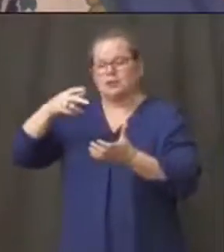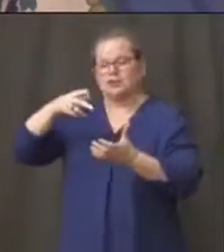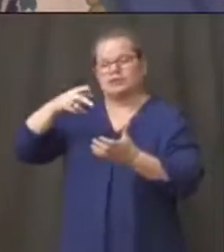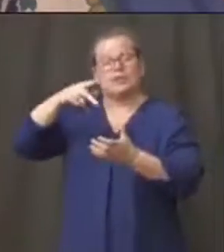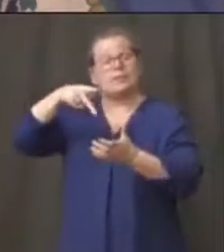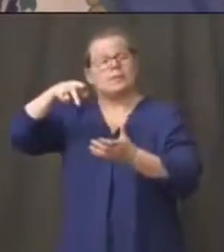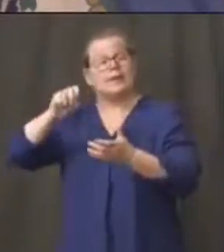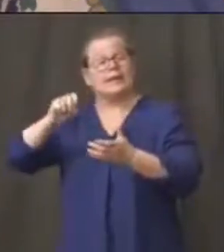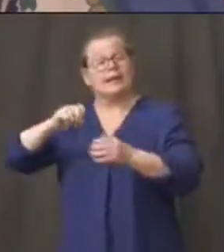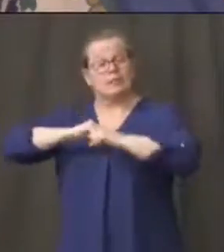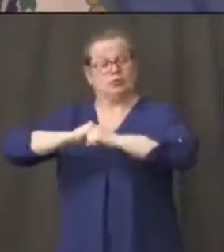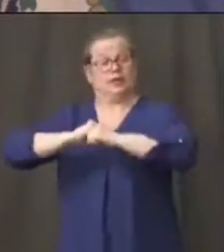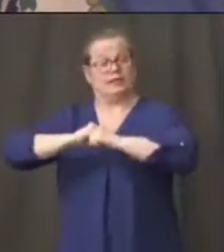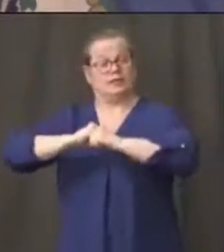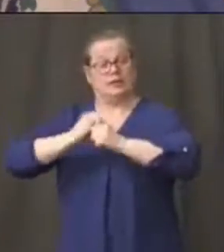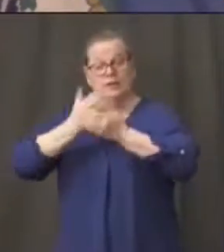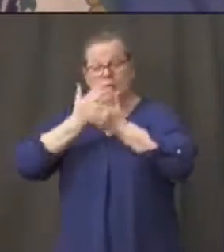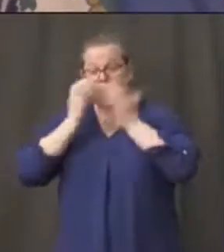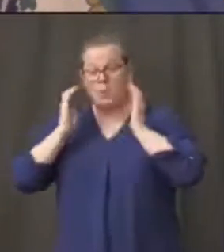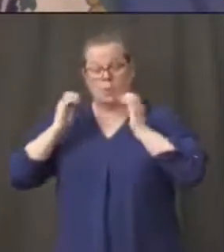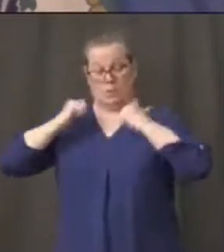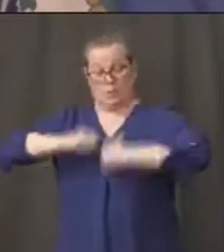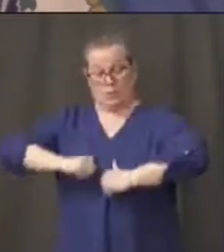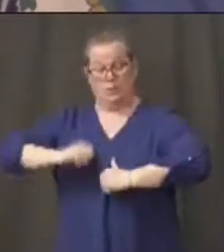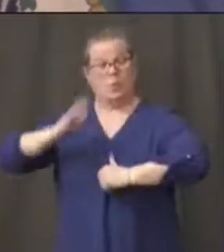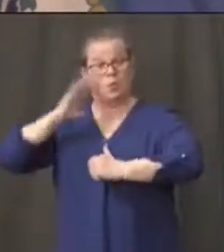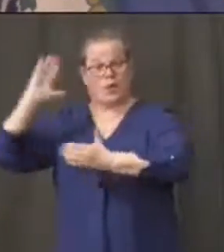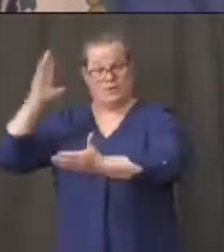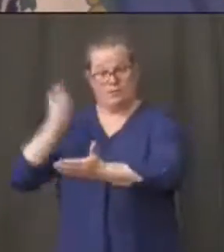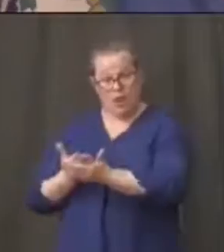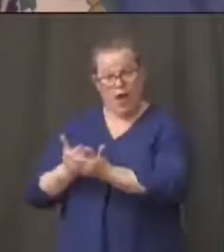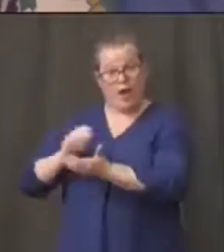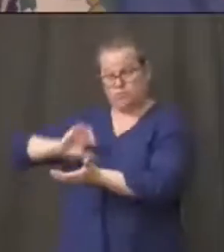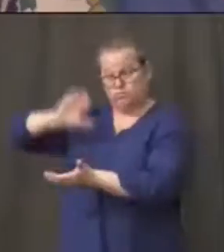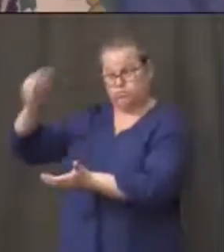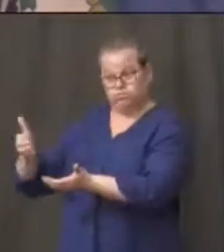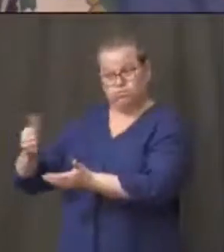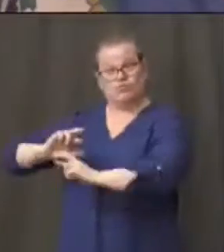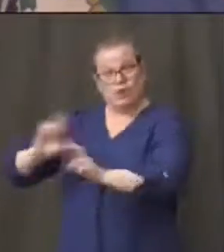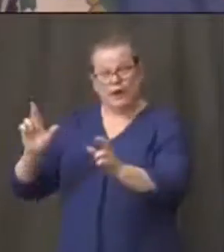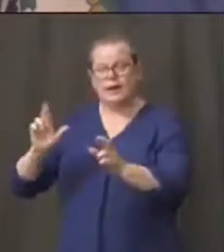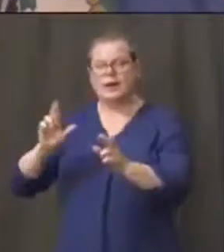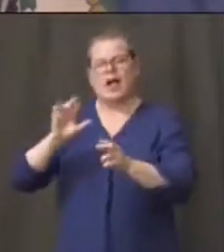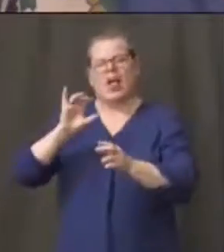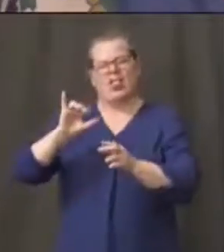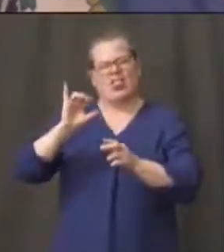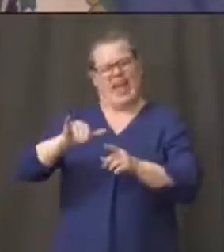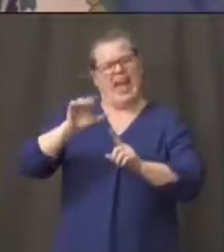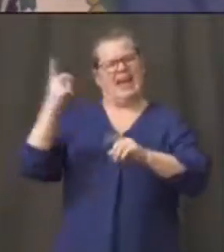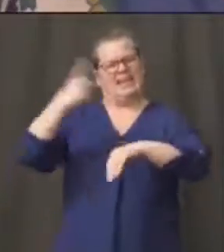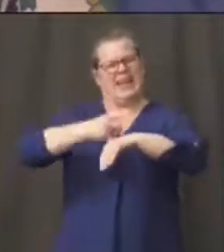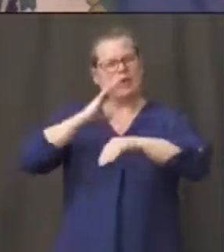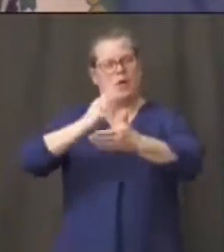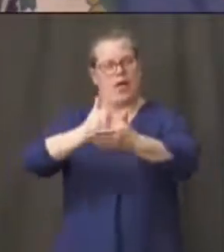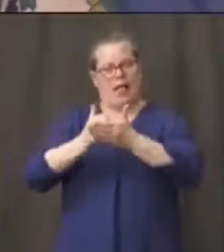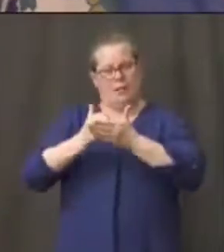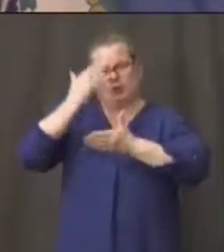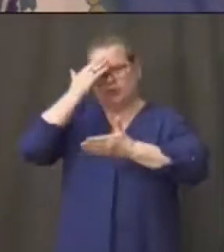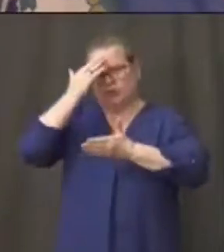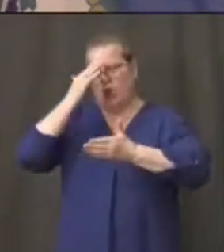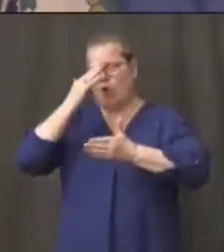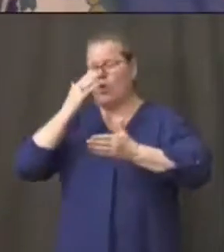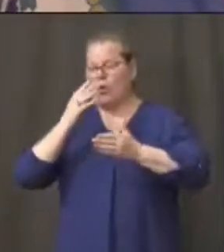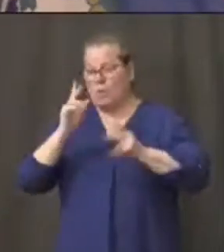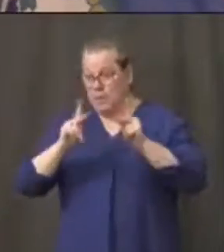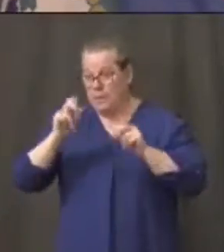fast we can get people back to work at the same time i'll be looking at other states and see what their timing is in terms of